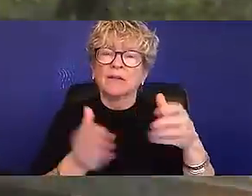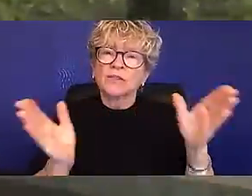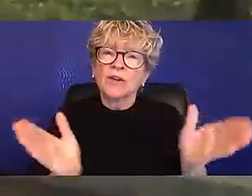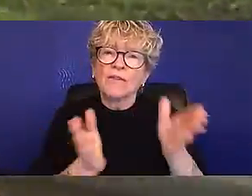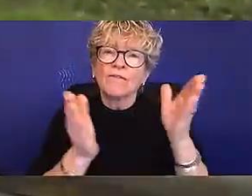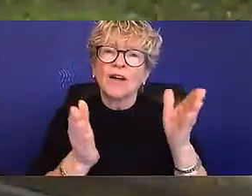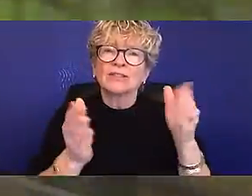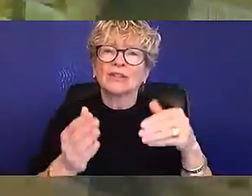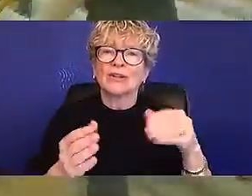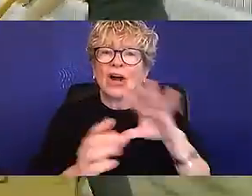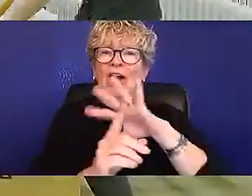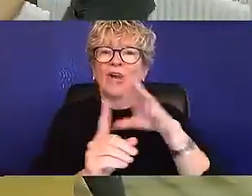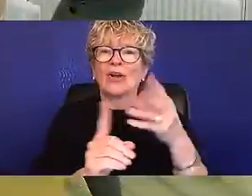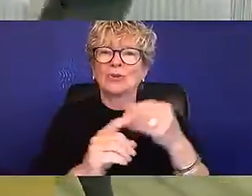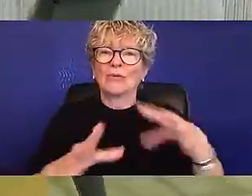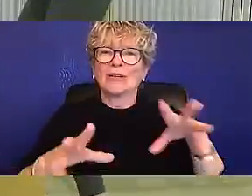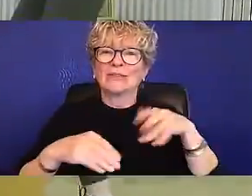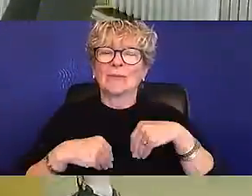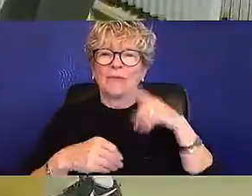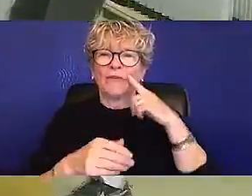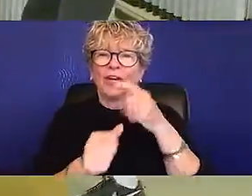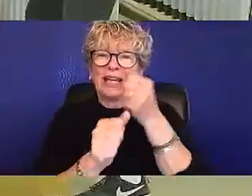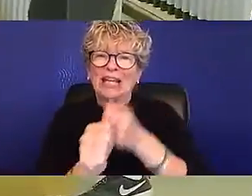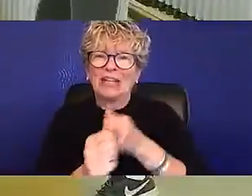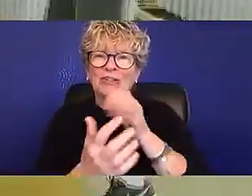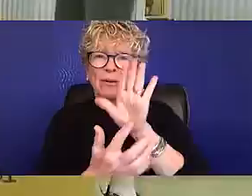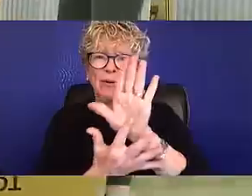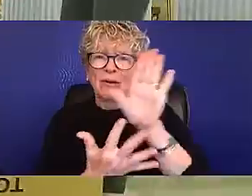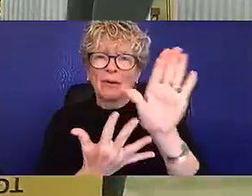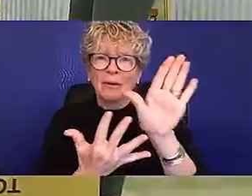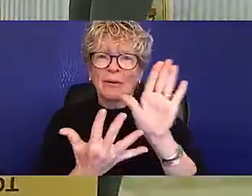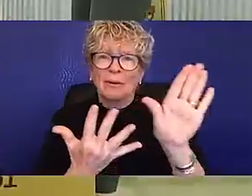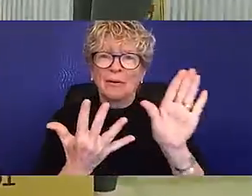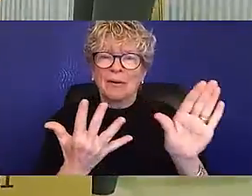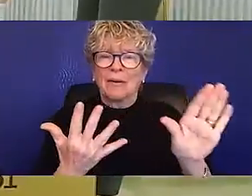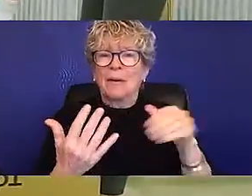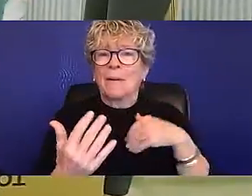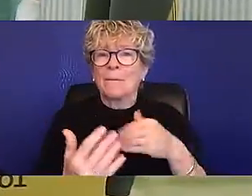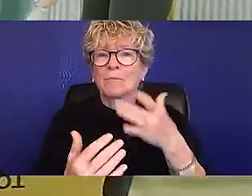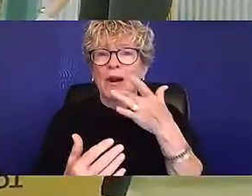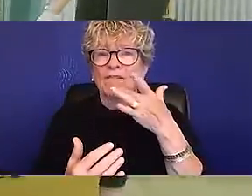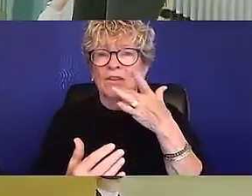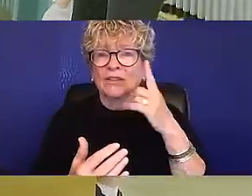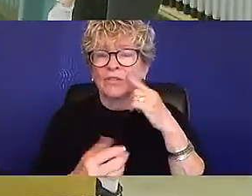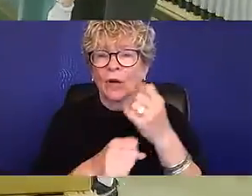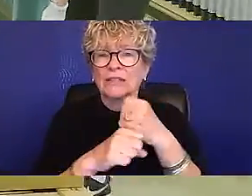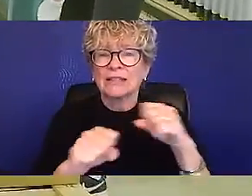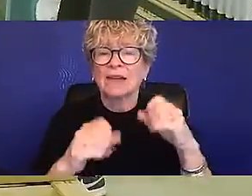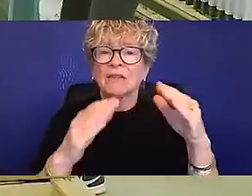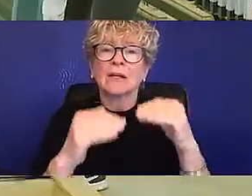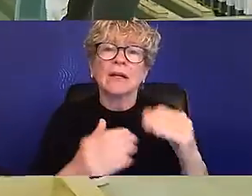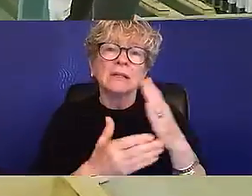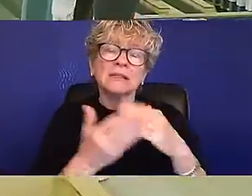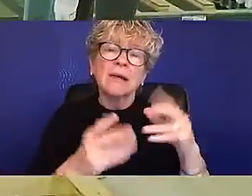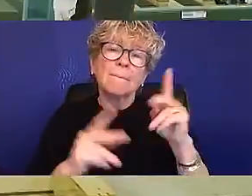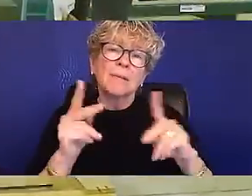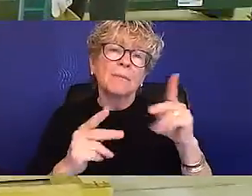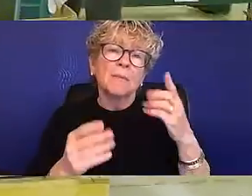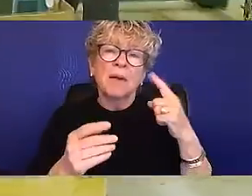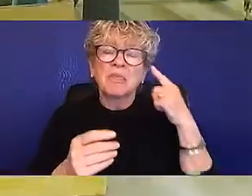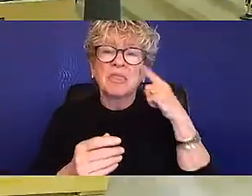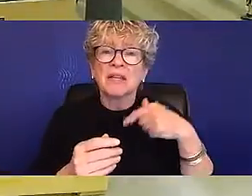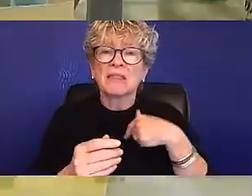in public. Actively engage and foster a culture of acceptance of everyone's personal protective preferences.